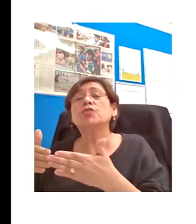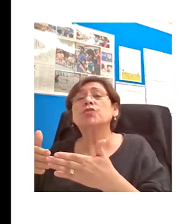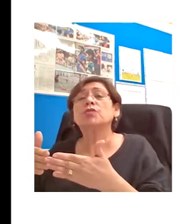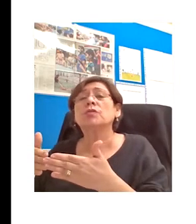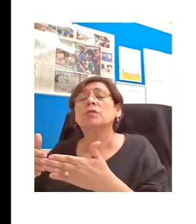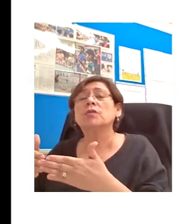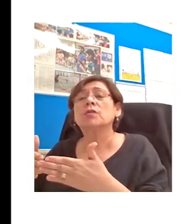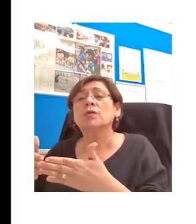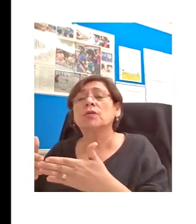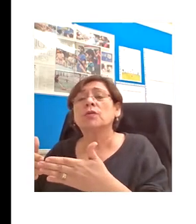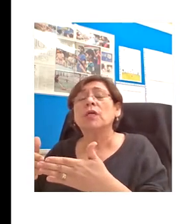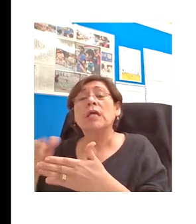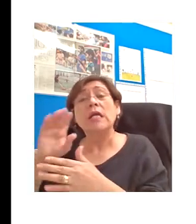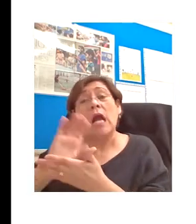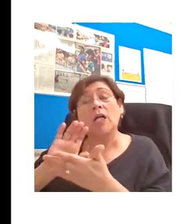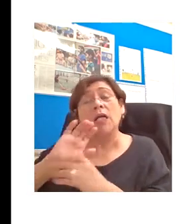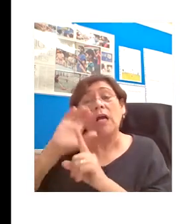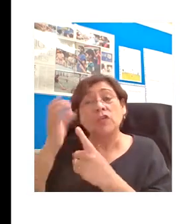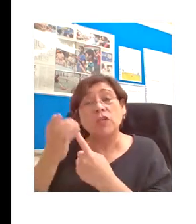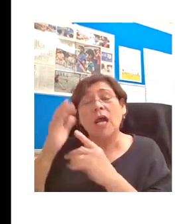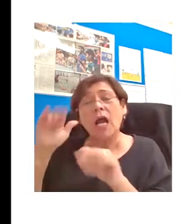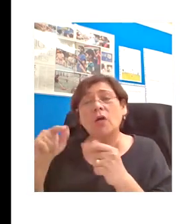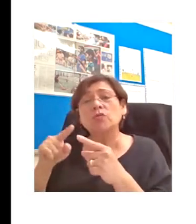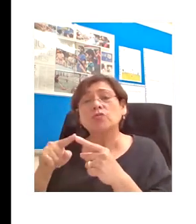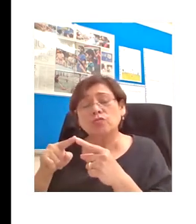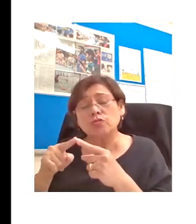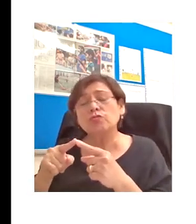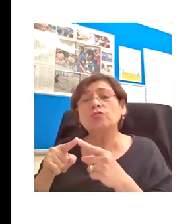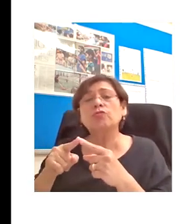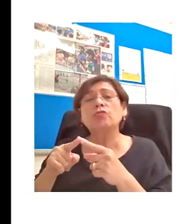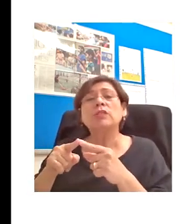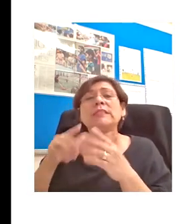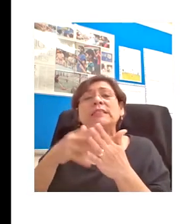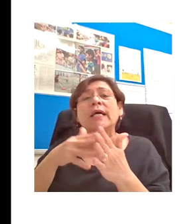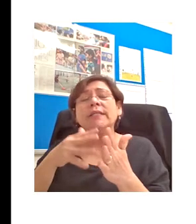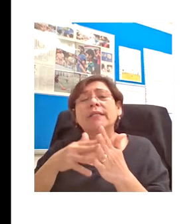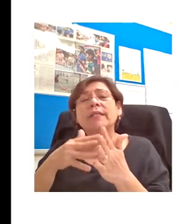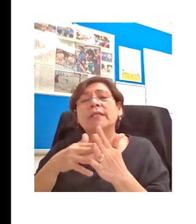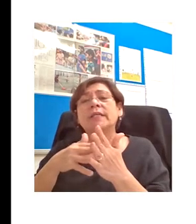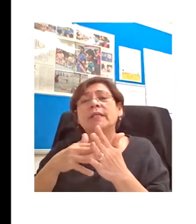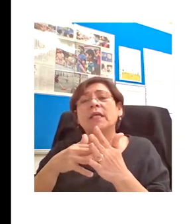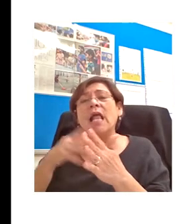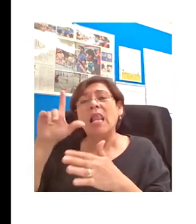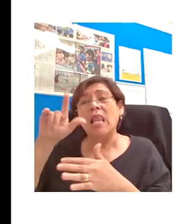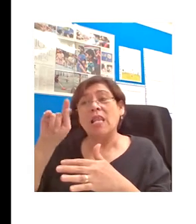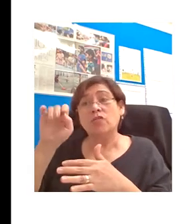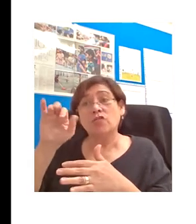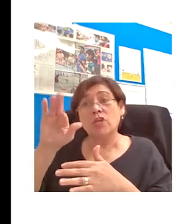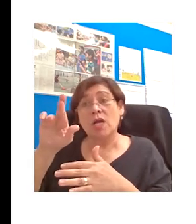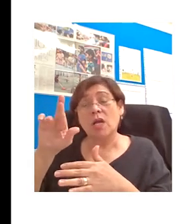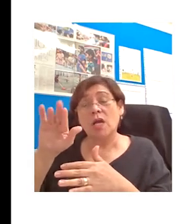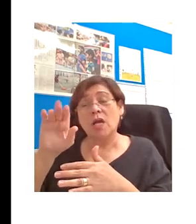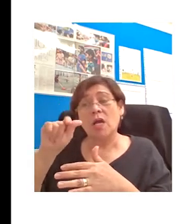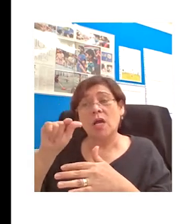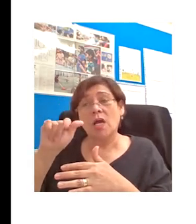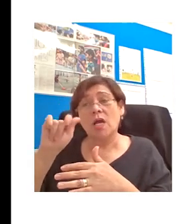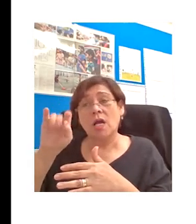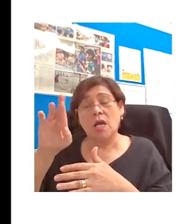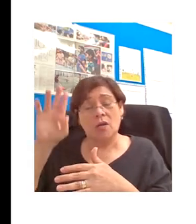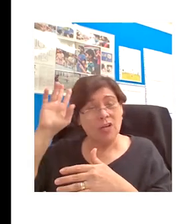18th century literature, bringing alive all kinds of aspects of the literature, which is otherwise difficult for students to